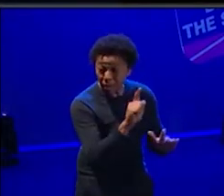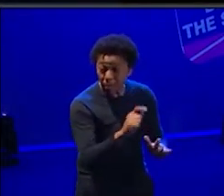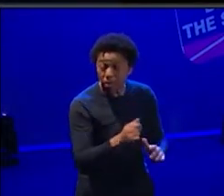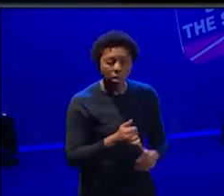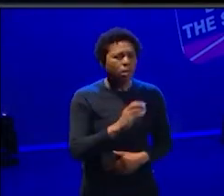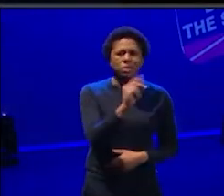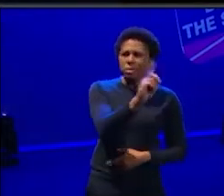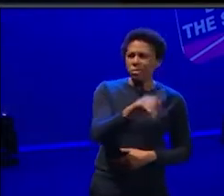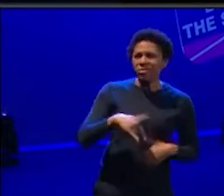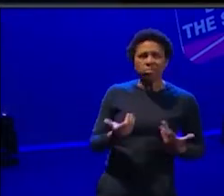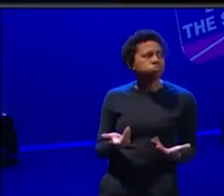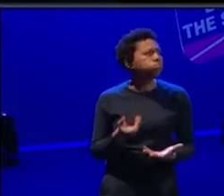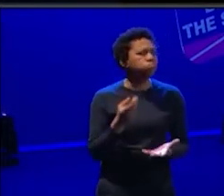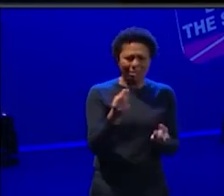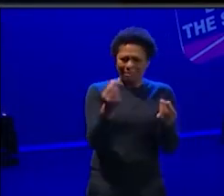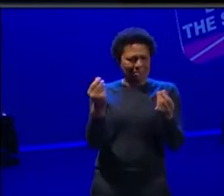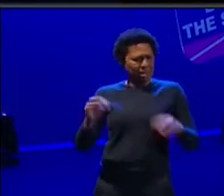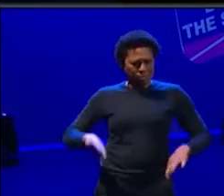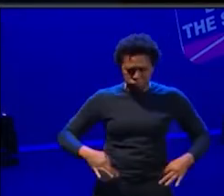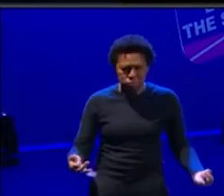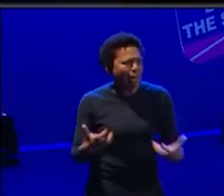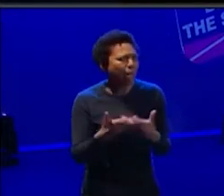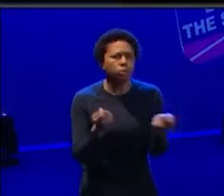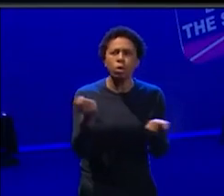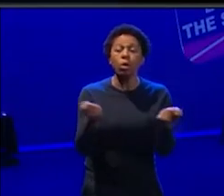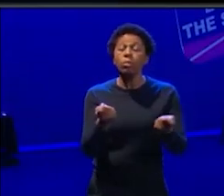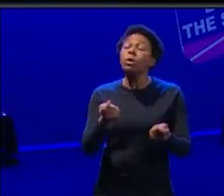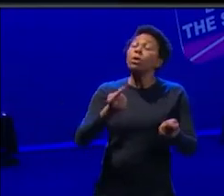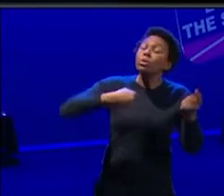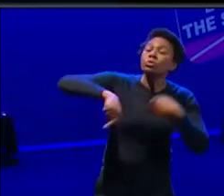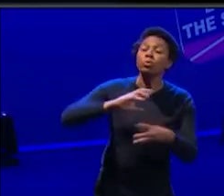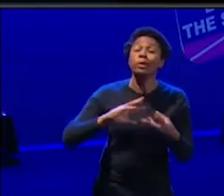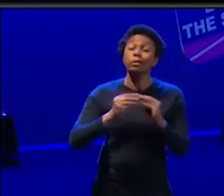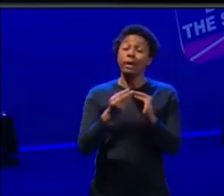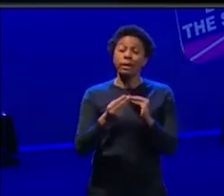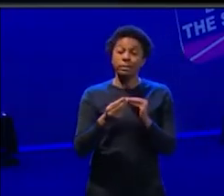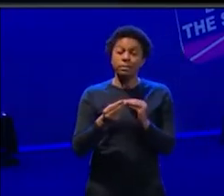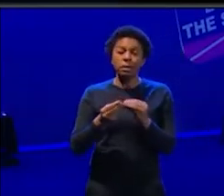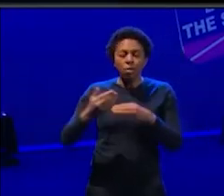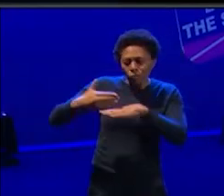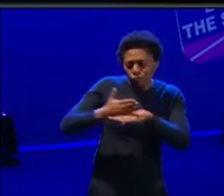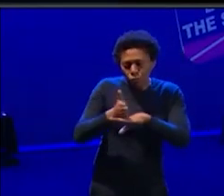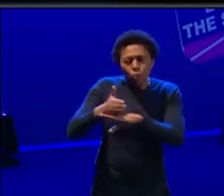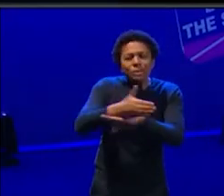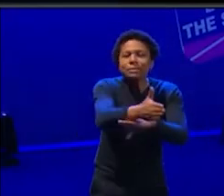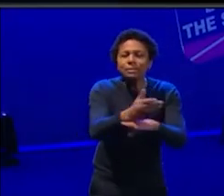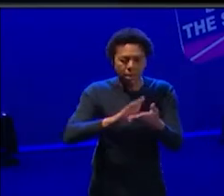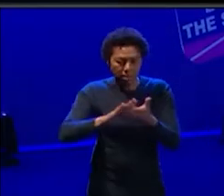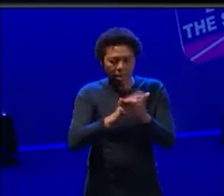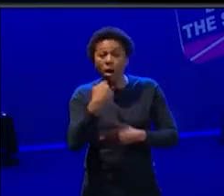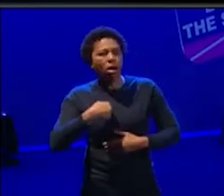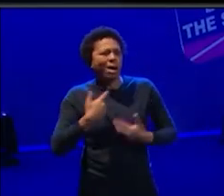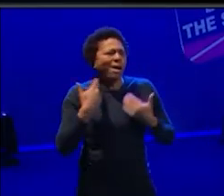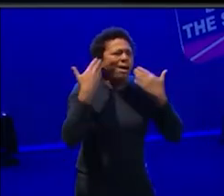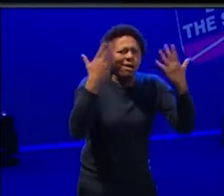to go to because you know people and you're a network. So we create progression routes per the time.